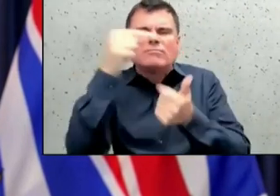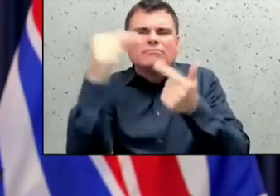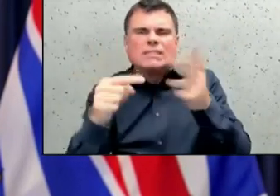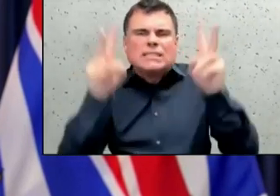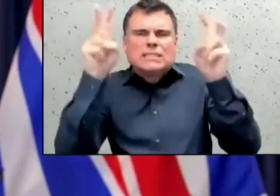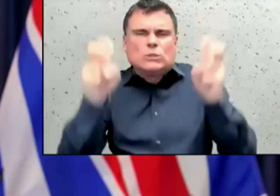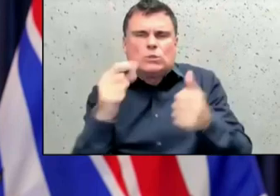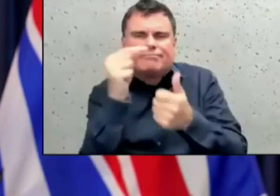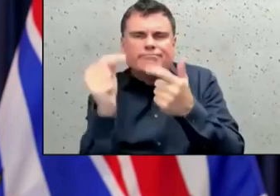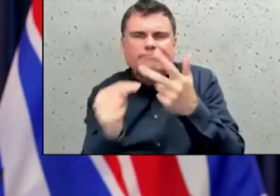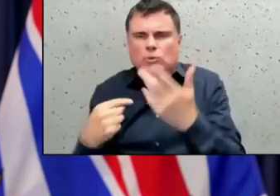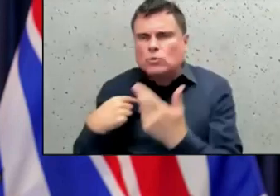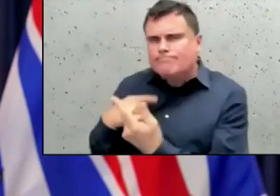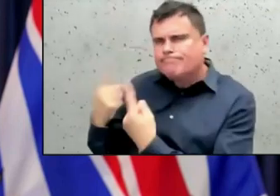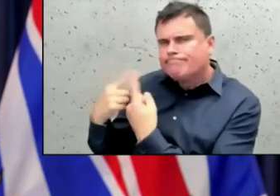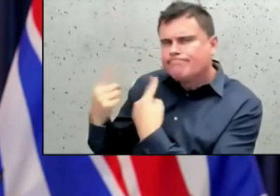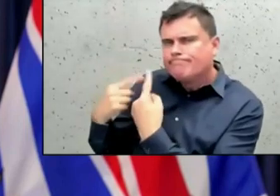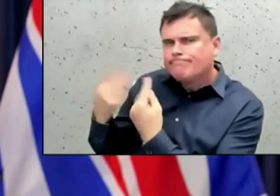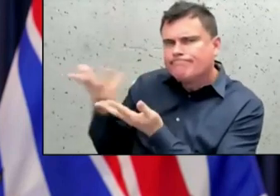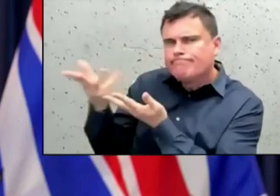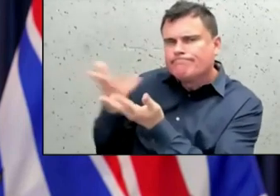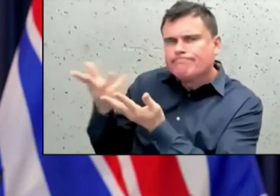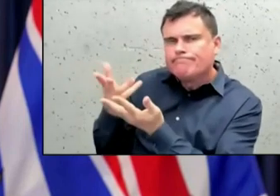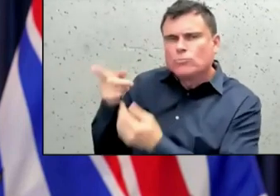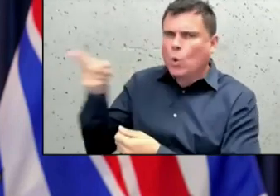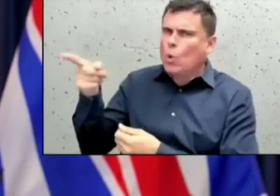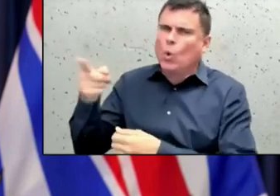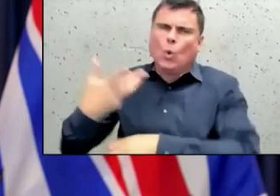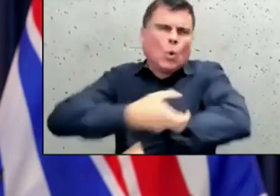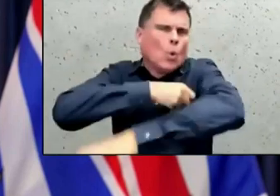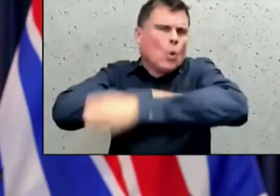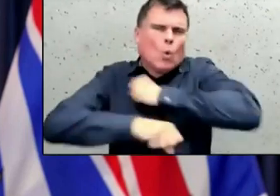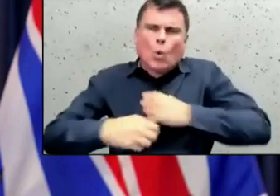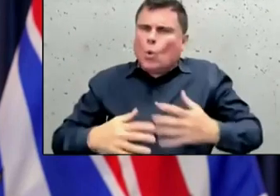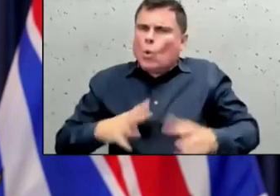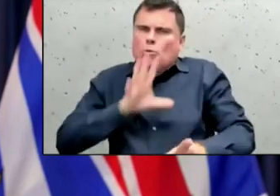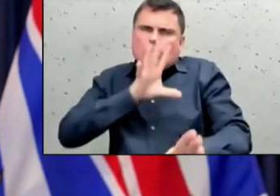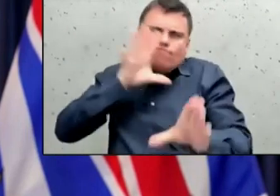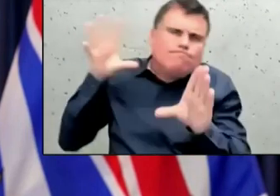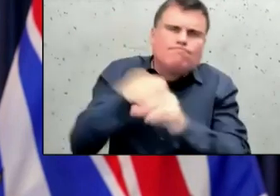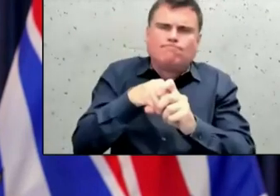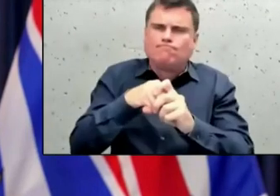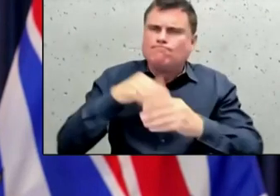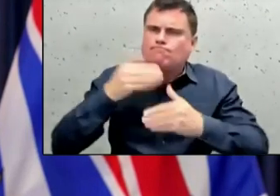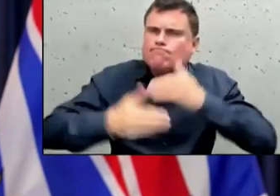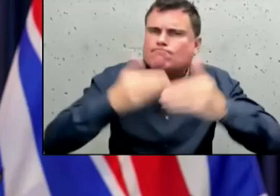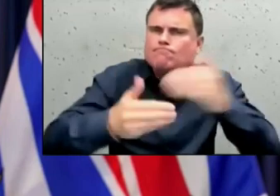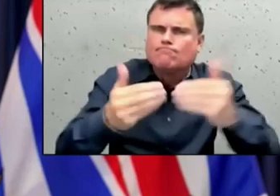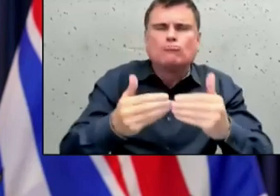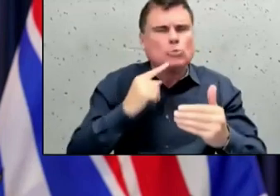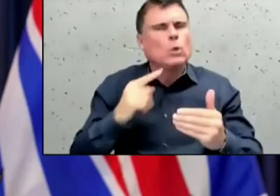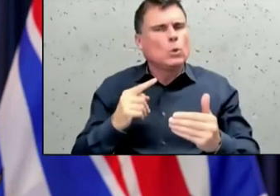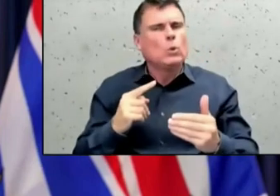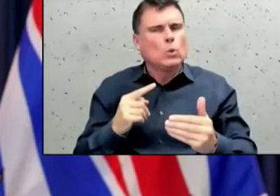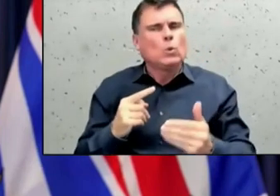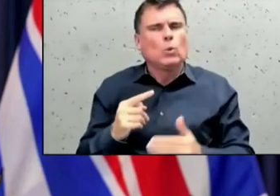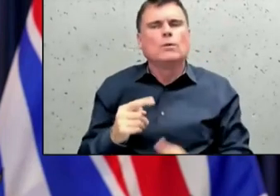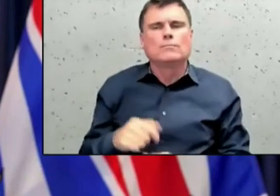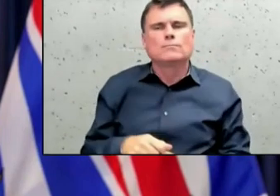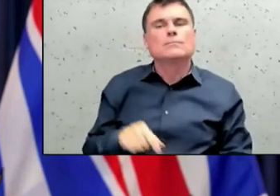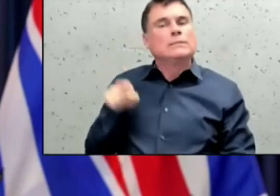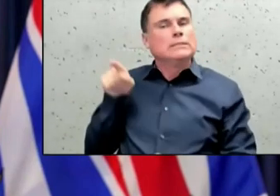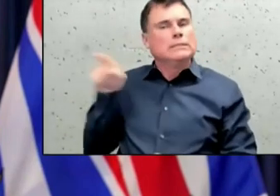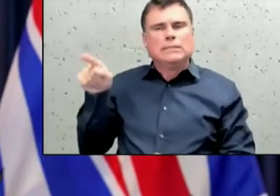Premier Horgan is passionate about. And he is, of course, determined and positive and